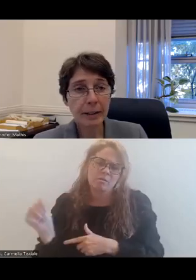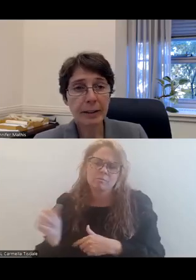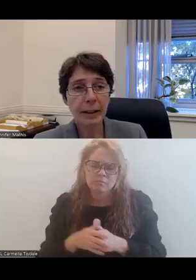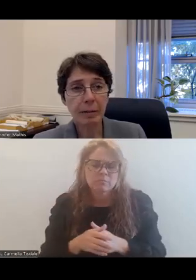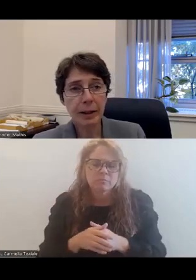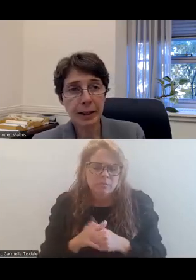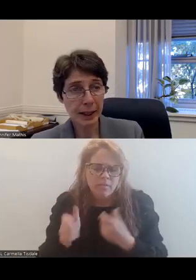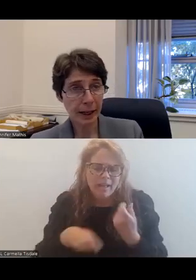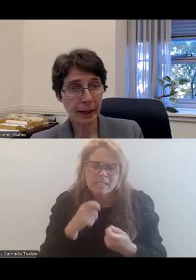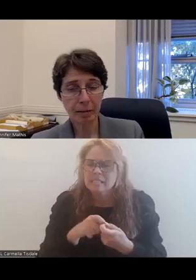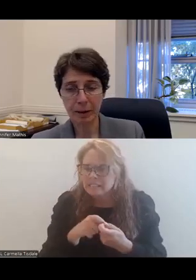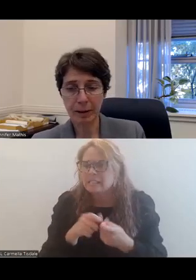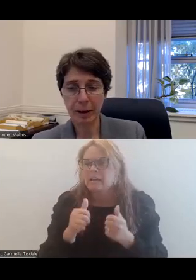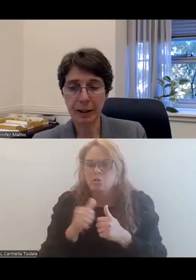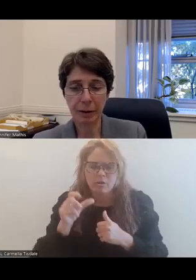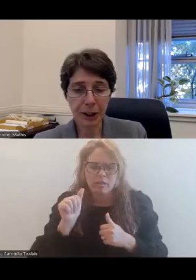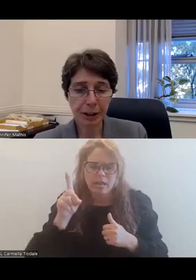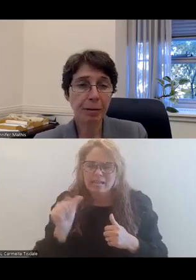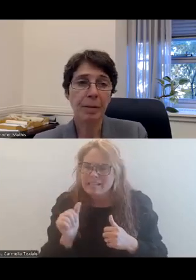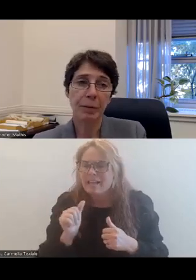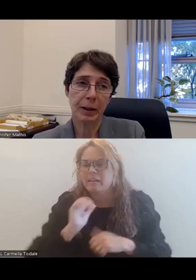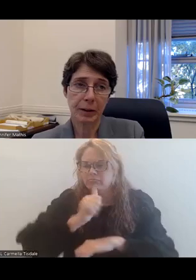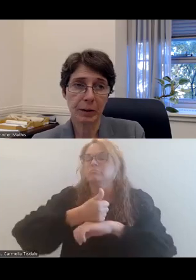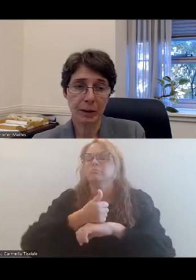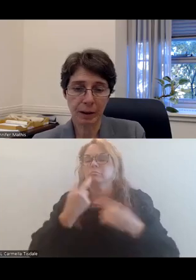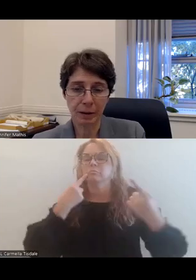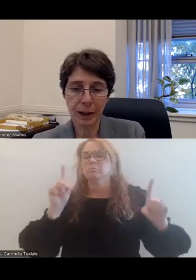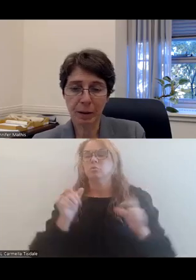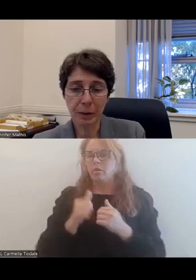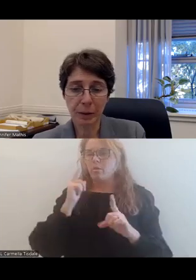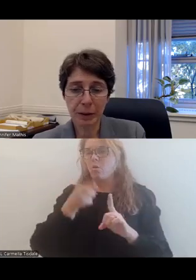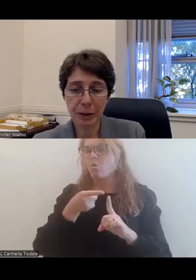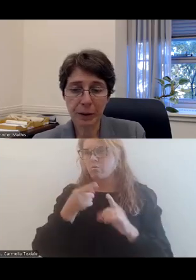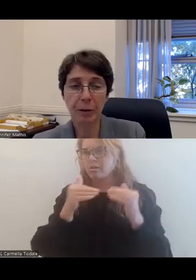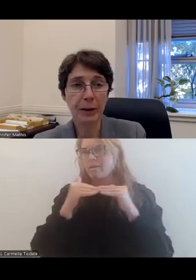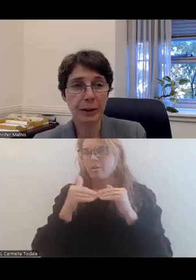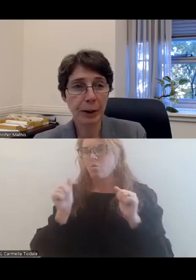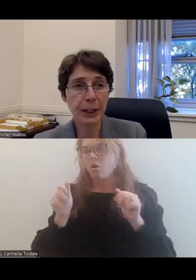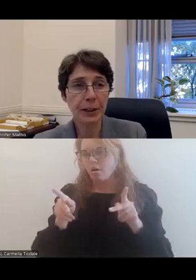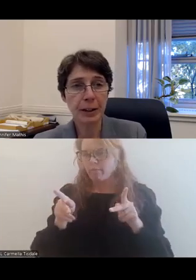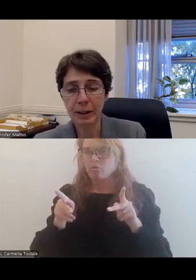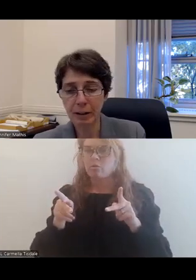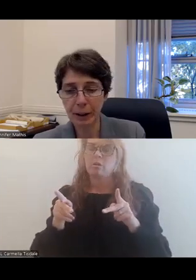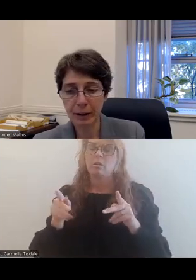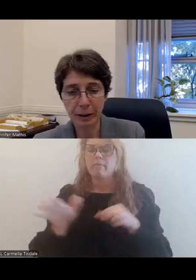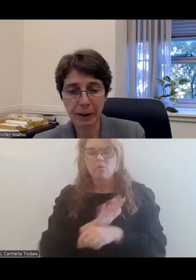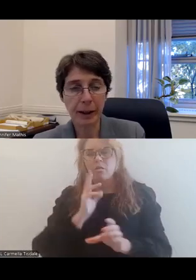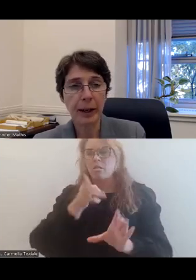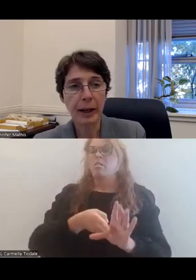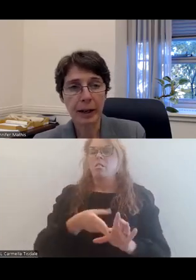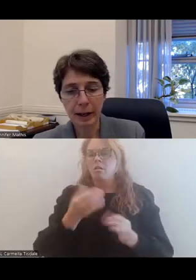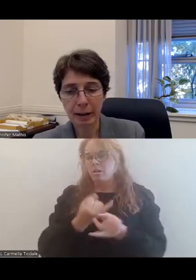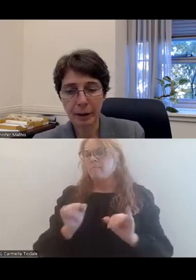And that's exactly what the ADA was designed to achieve with its goals of equal opportunity, full participation, independent